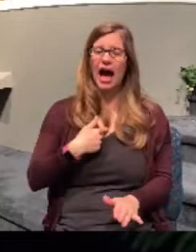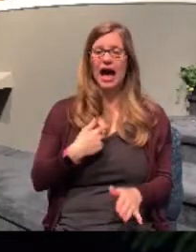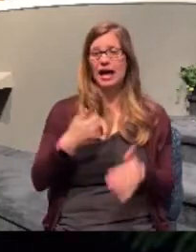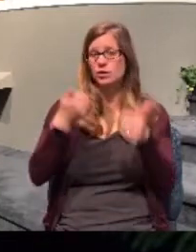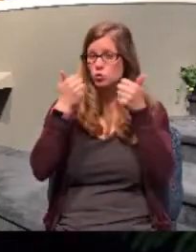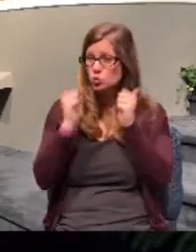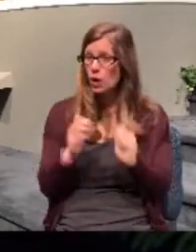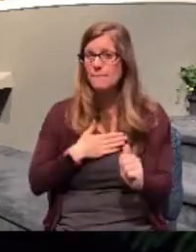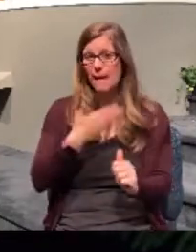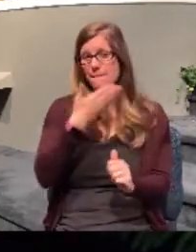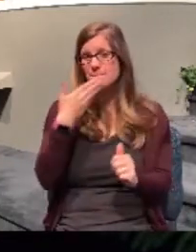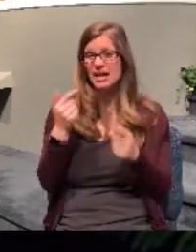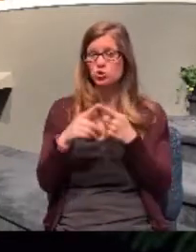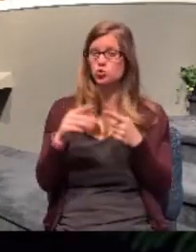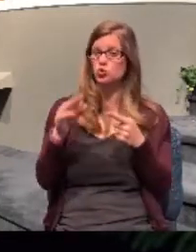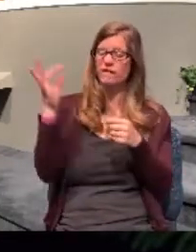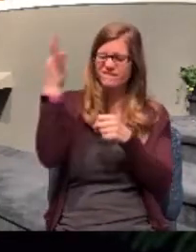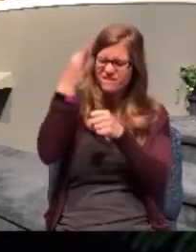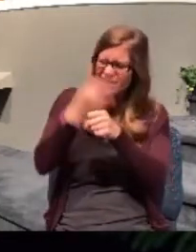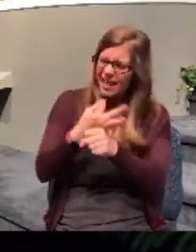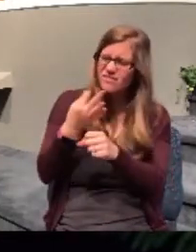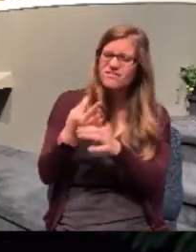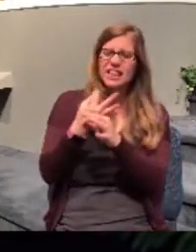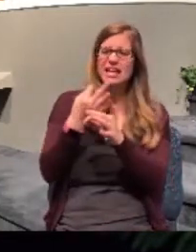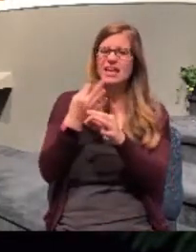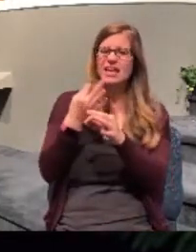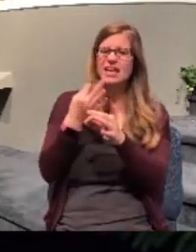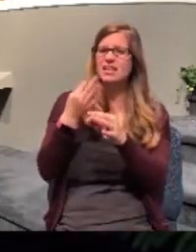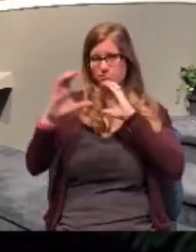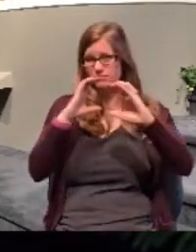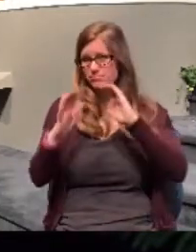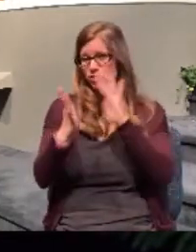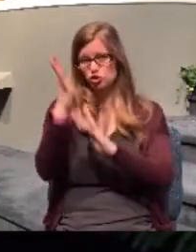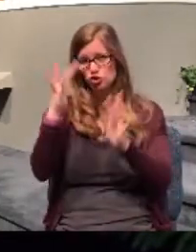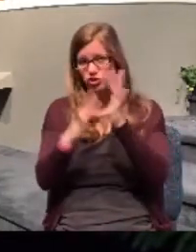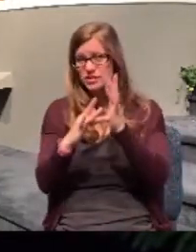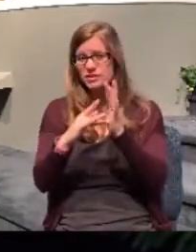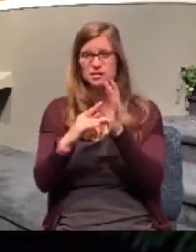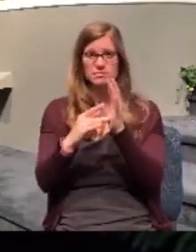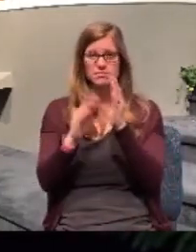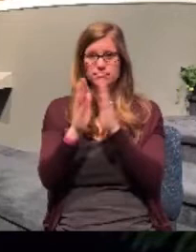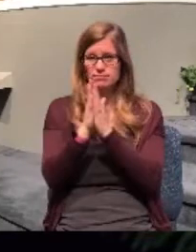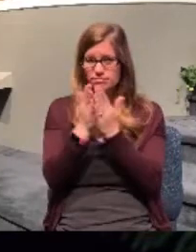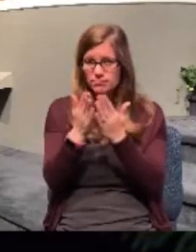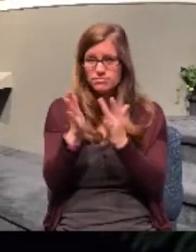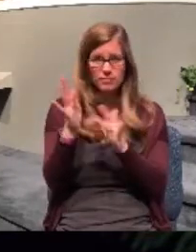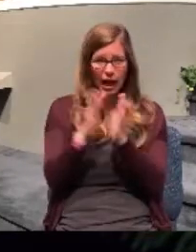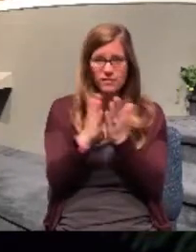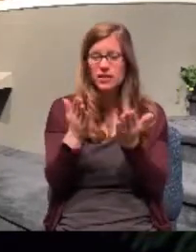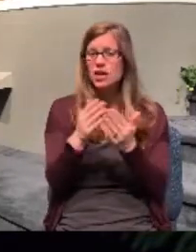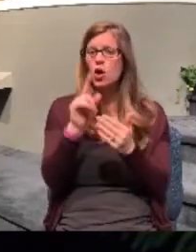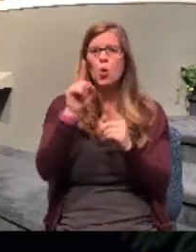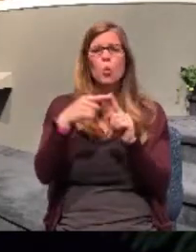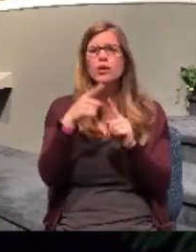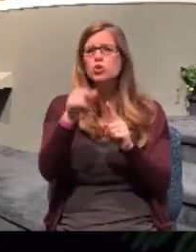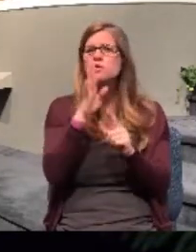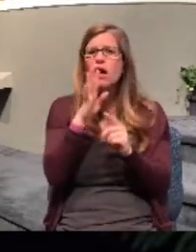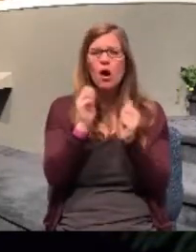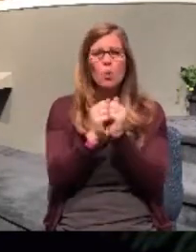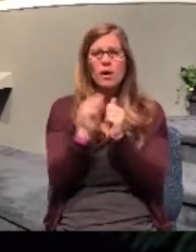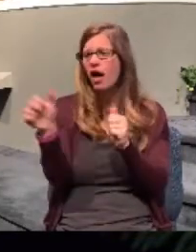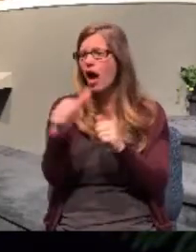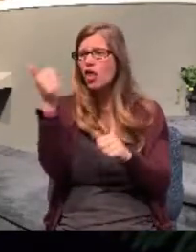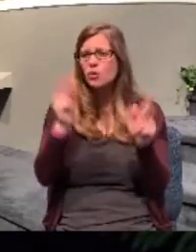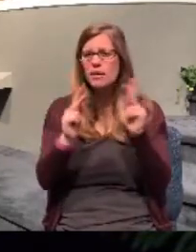the gospel of Jesus Christ. I know that many of you as members of Canton Baptist Temple, when you talk to others throughout